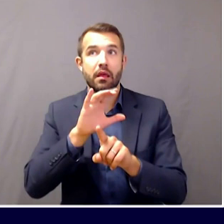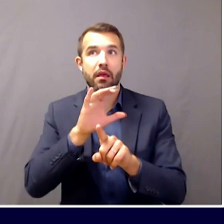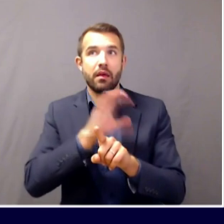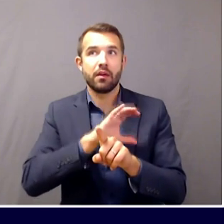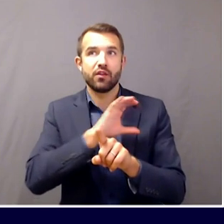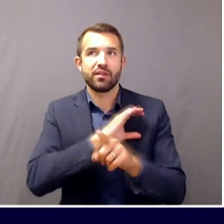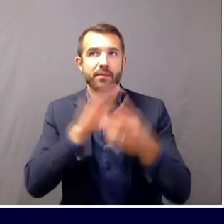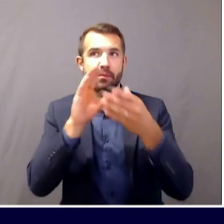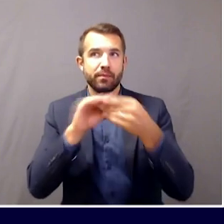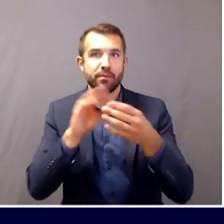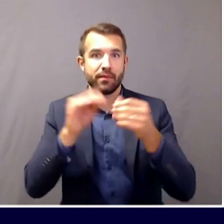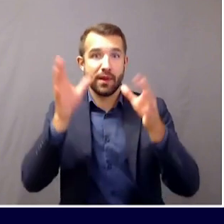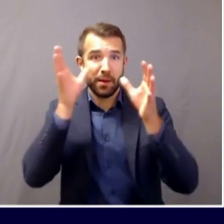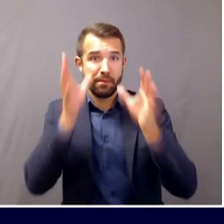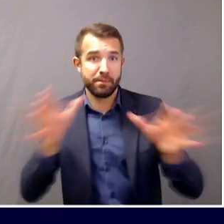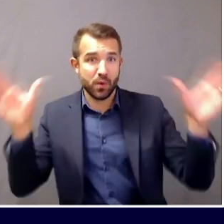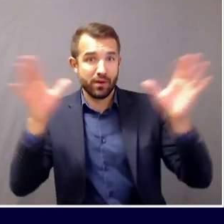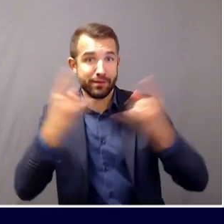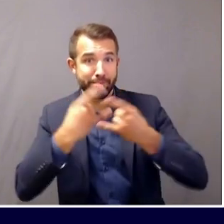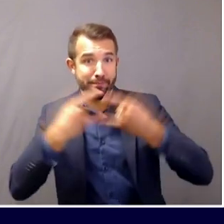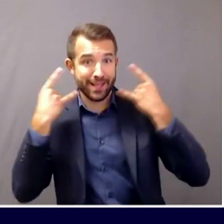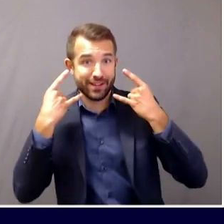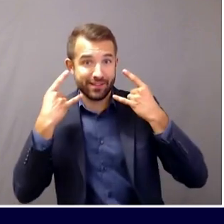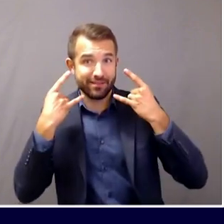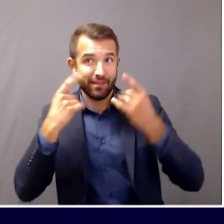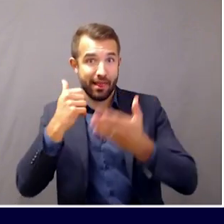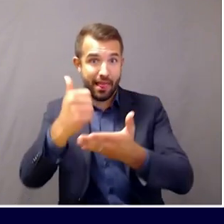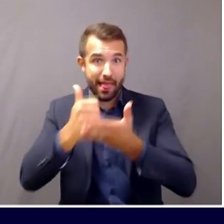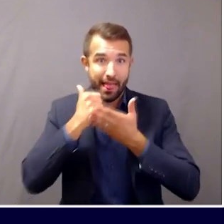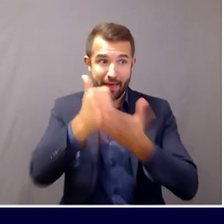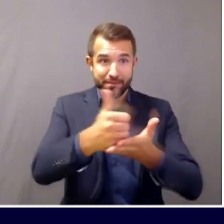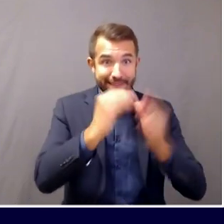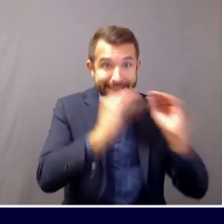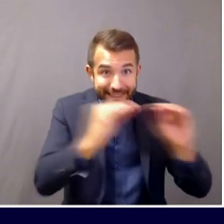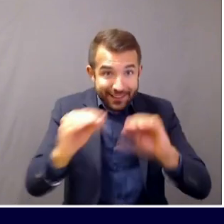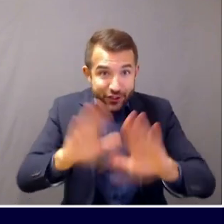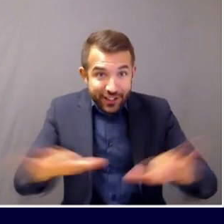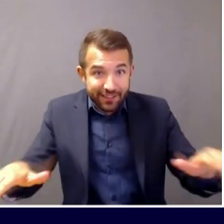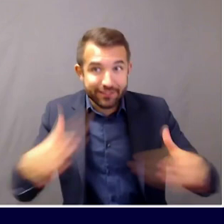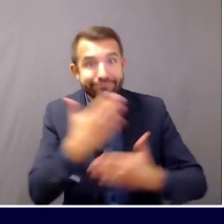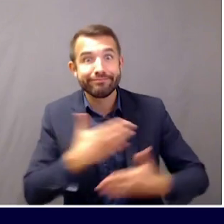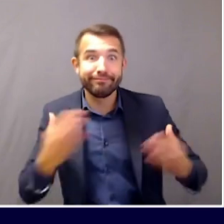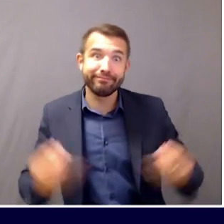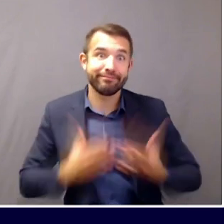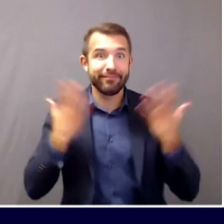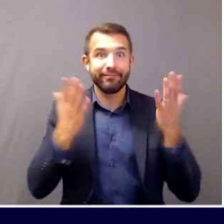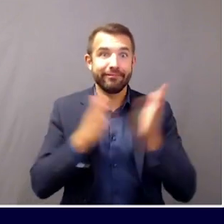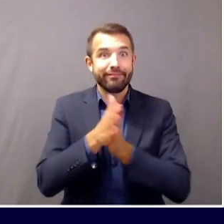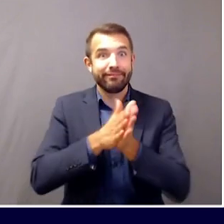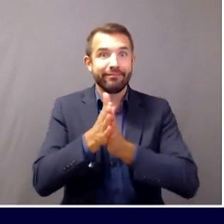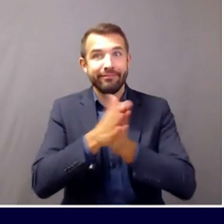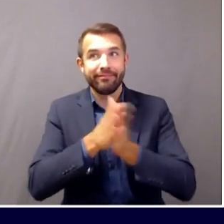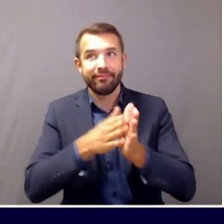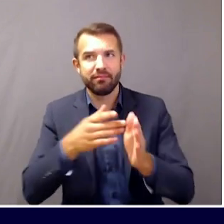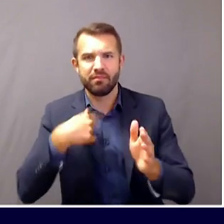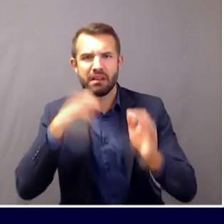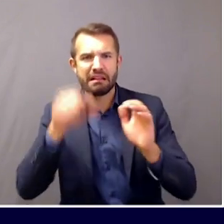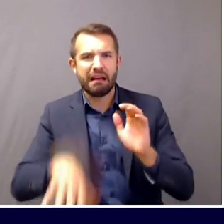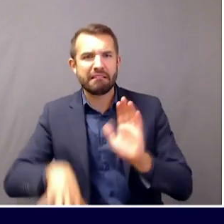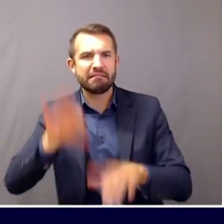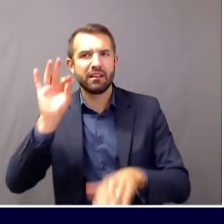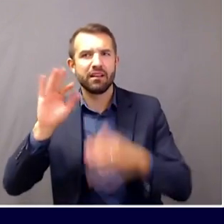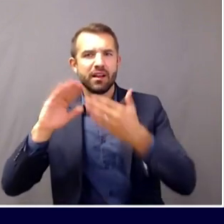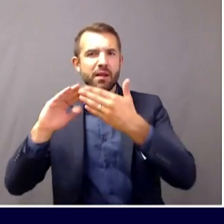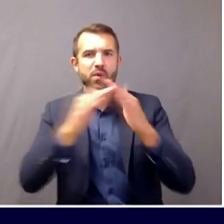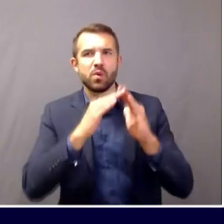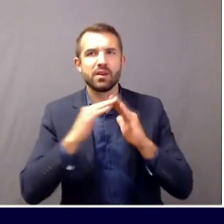of what it's going to look like and I would love to know where in the community it's going to be found. It sounds like a fun idea. Yeah, let me